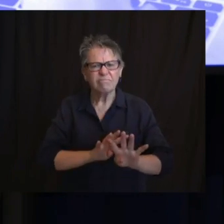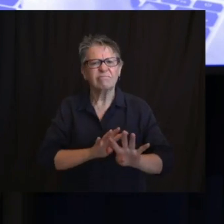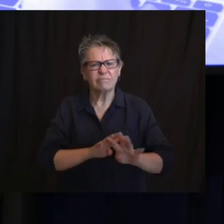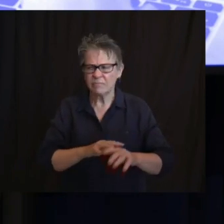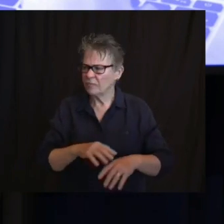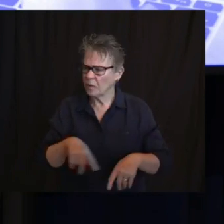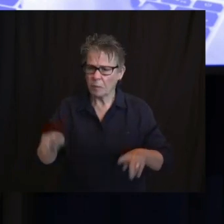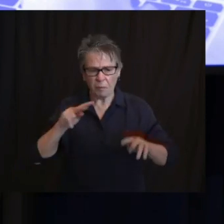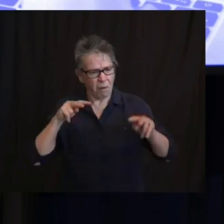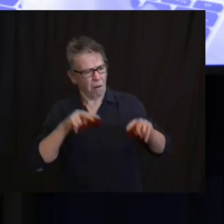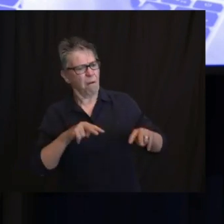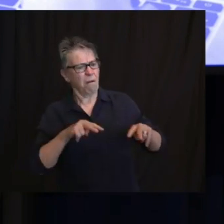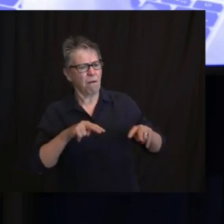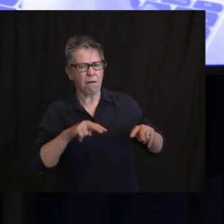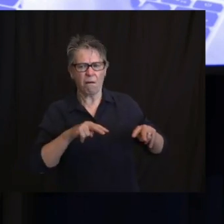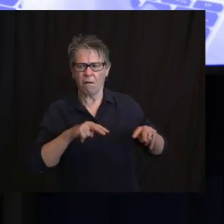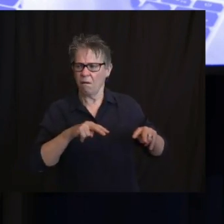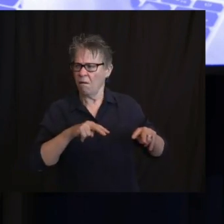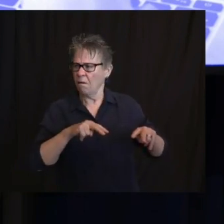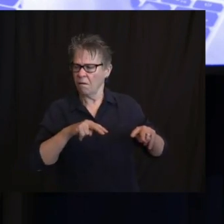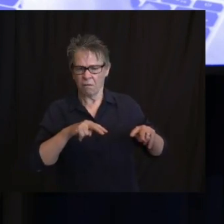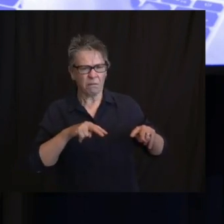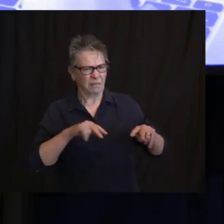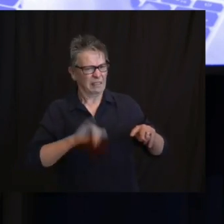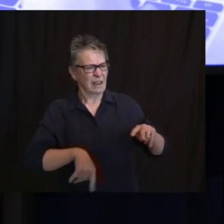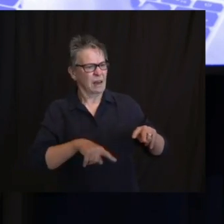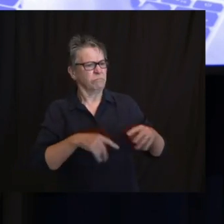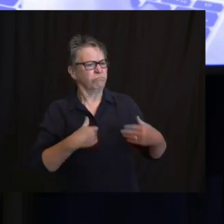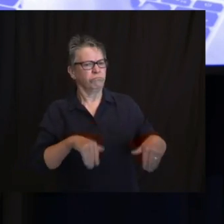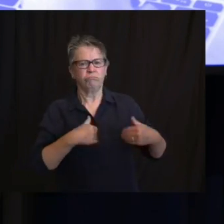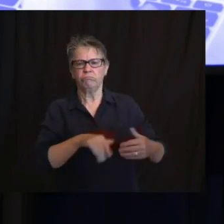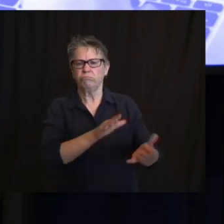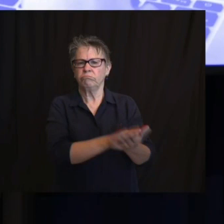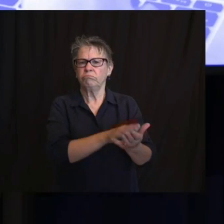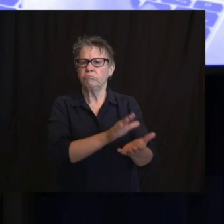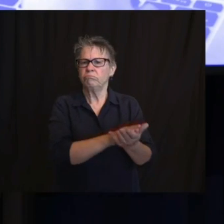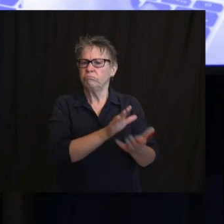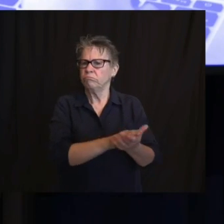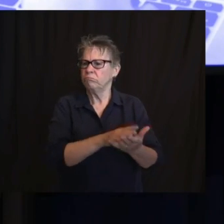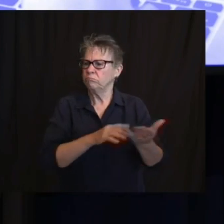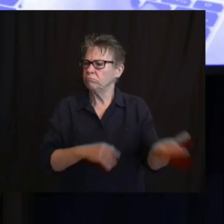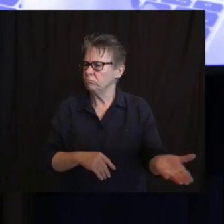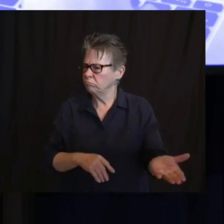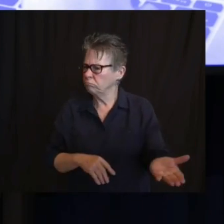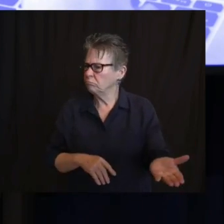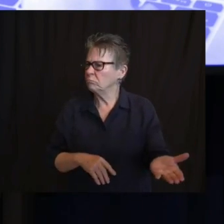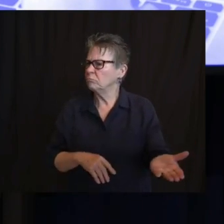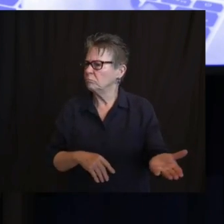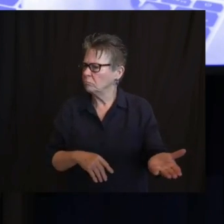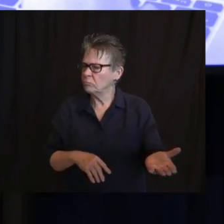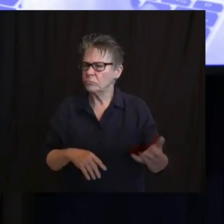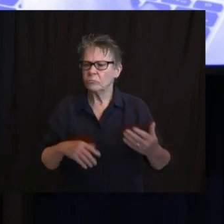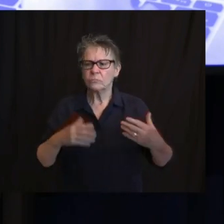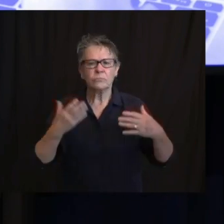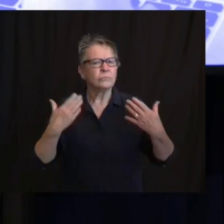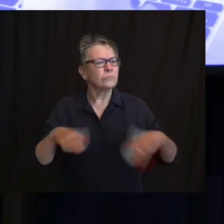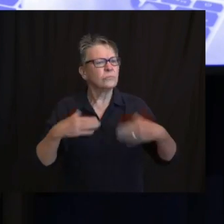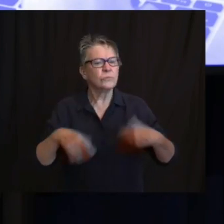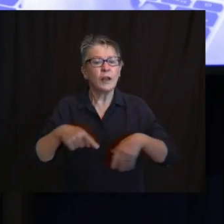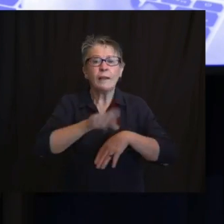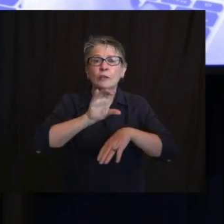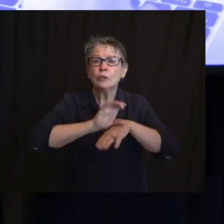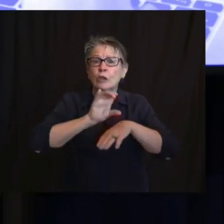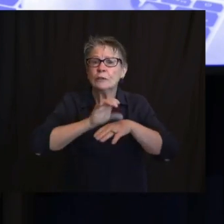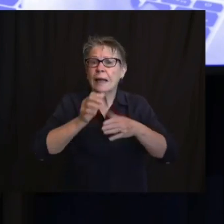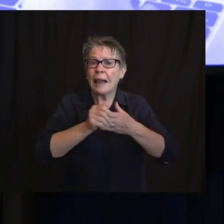faith-based leaders that I had the honor of speaking with throughout the